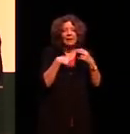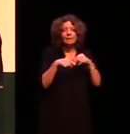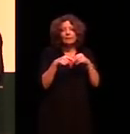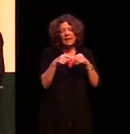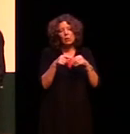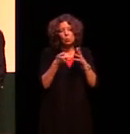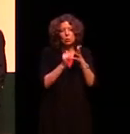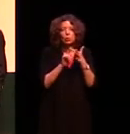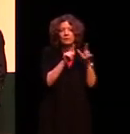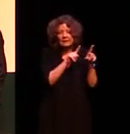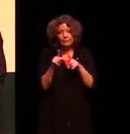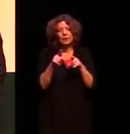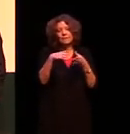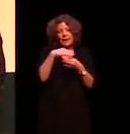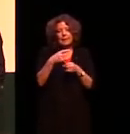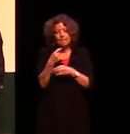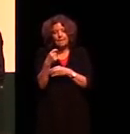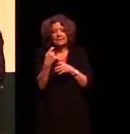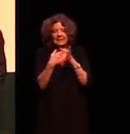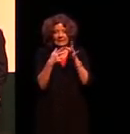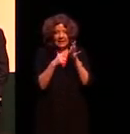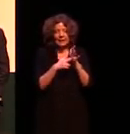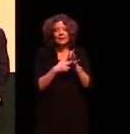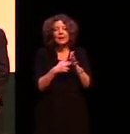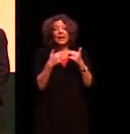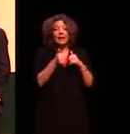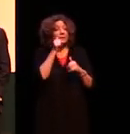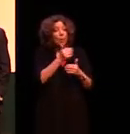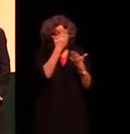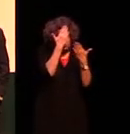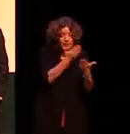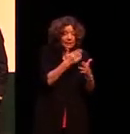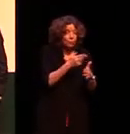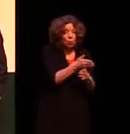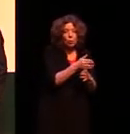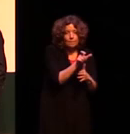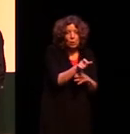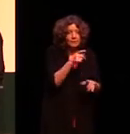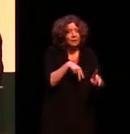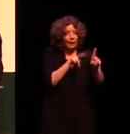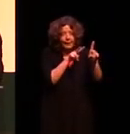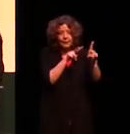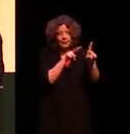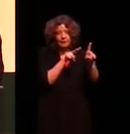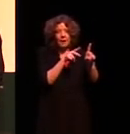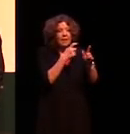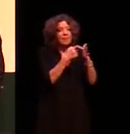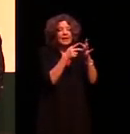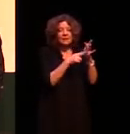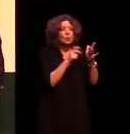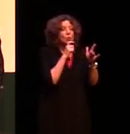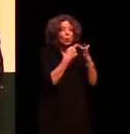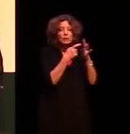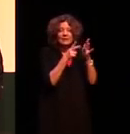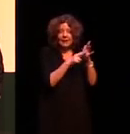particularly kin that you're in a a bit of a um respect relationship with and that can that those kin who those kin